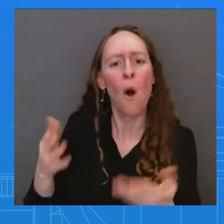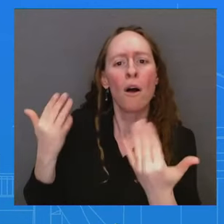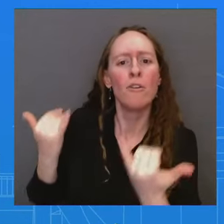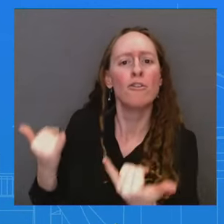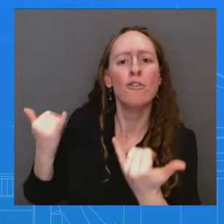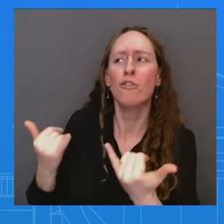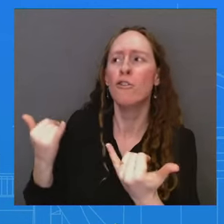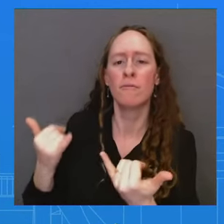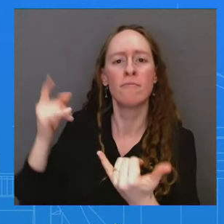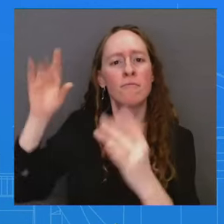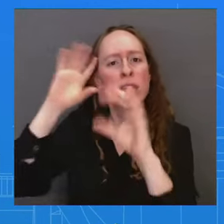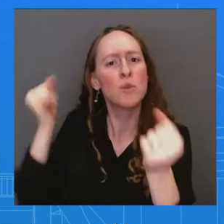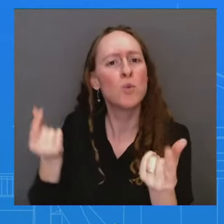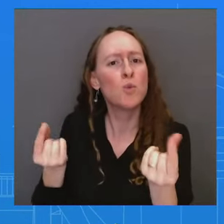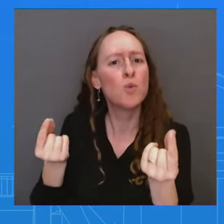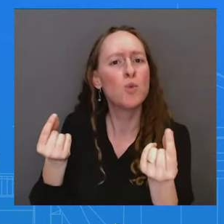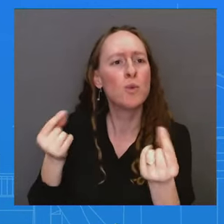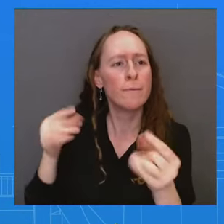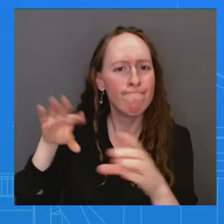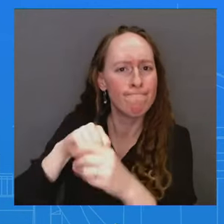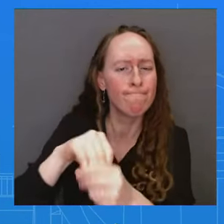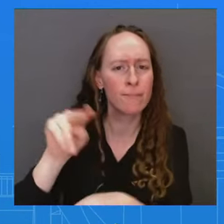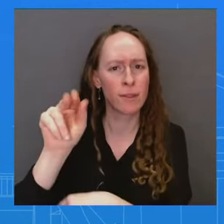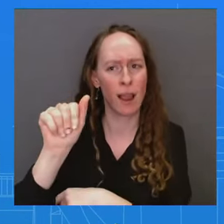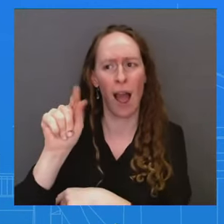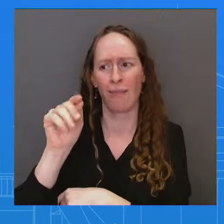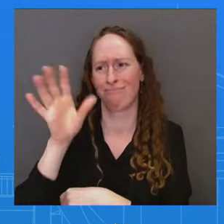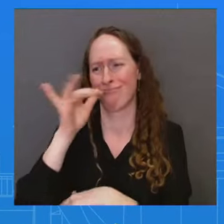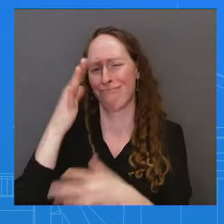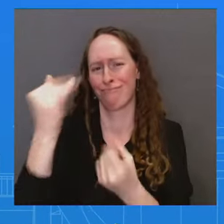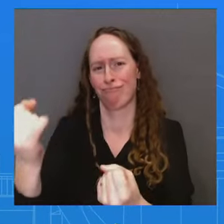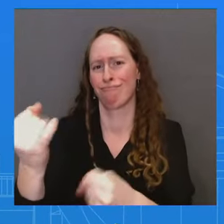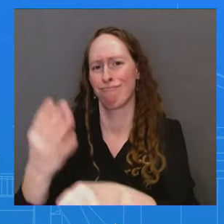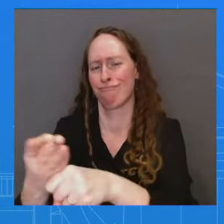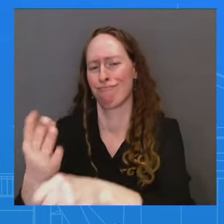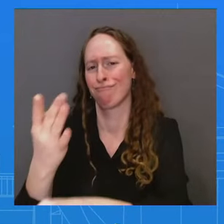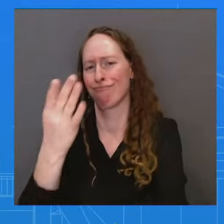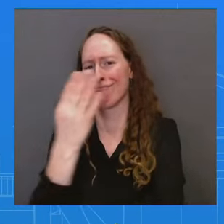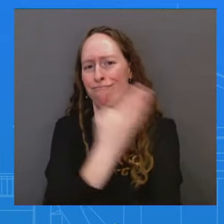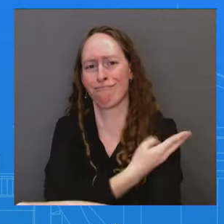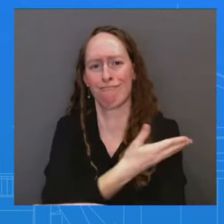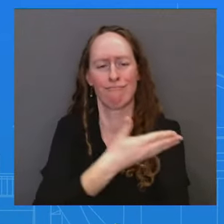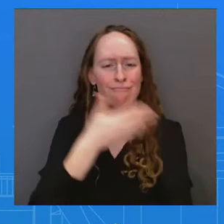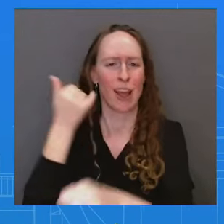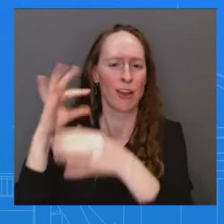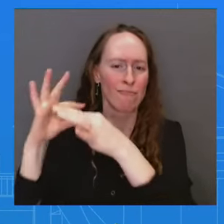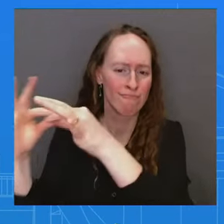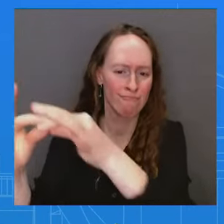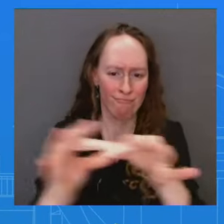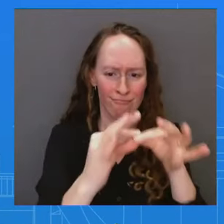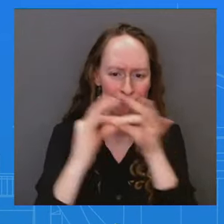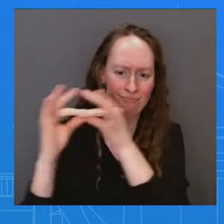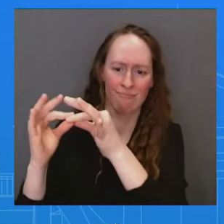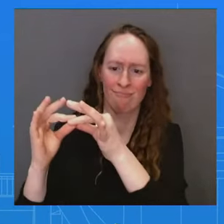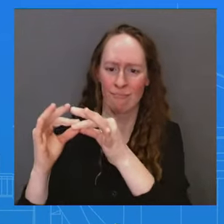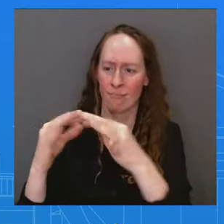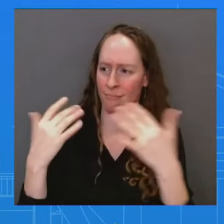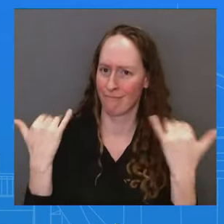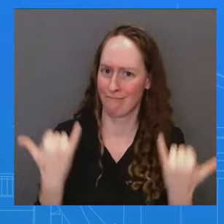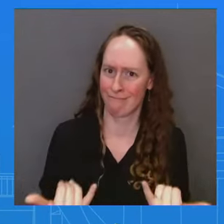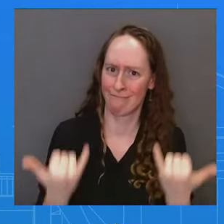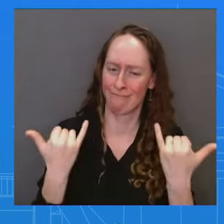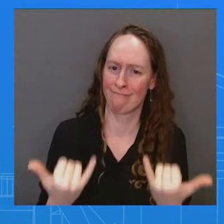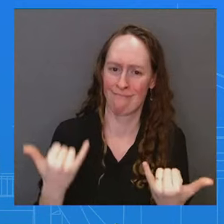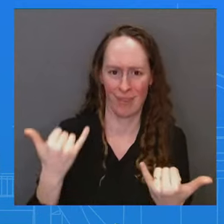more capable under President Biden's stewardship and leadership inside the alliance, and certainly in the context of Mr. Putin's